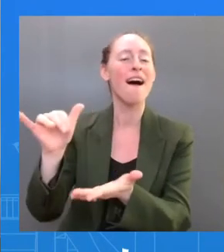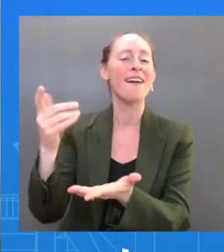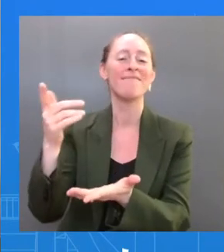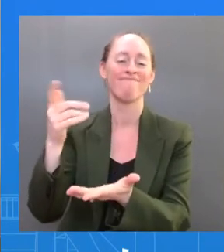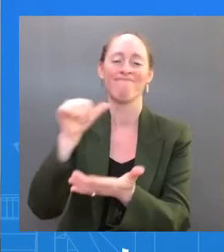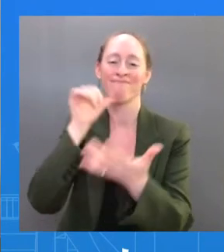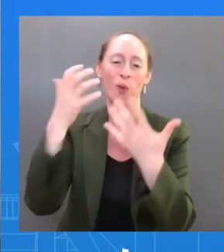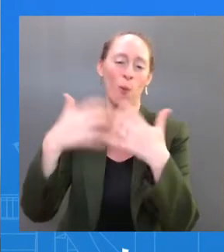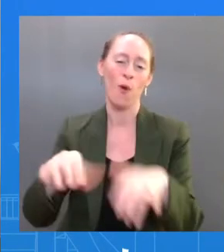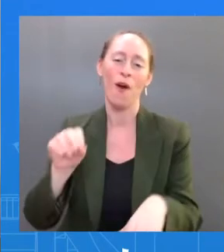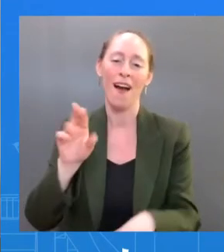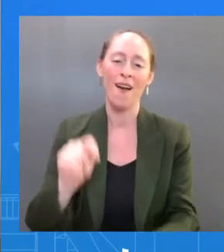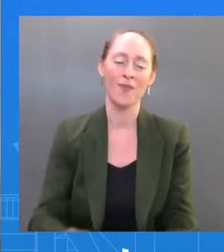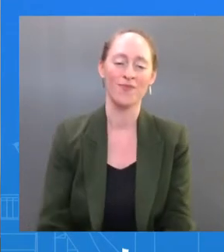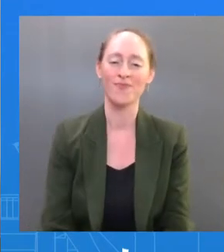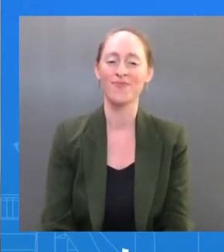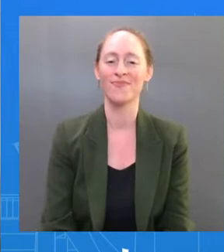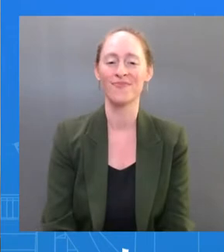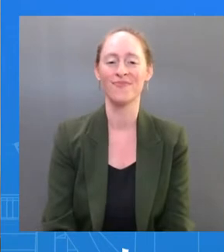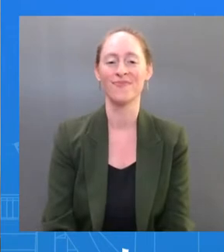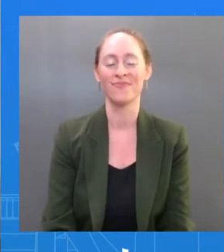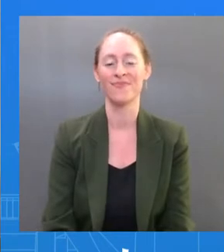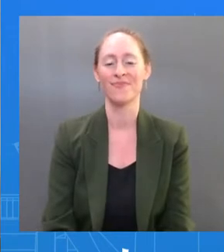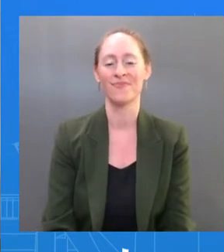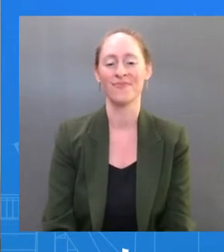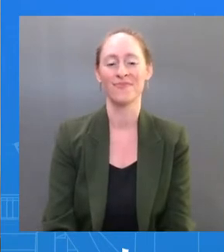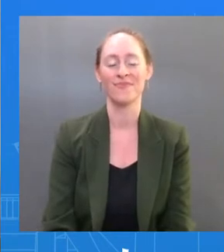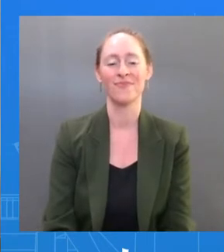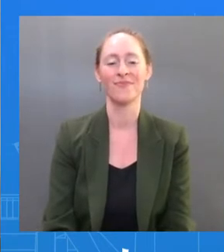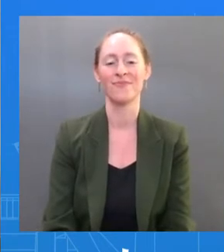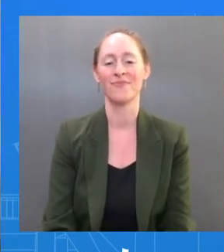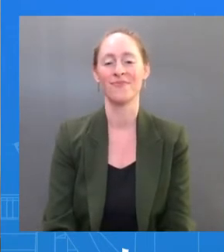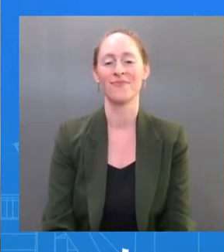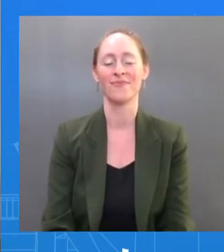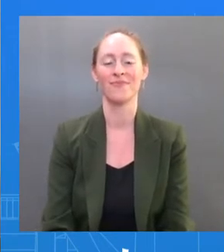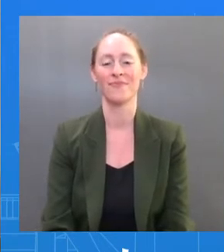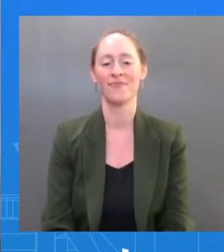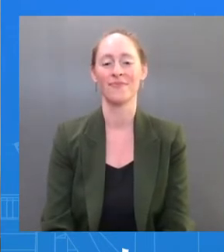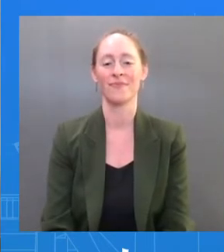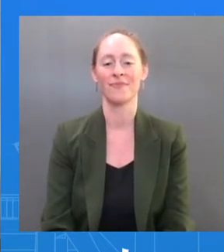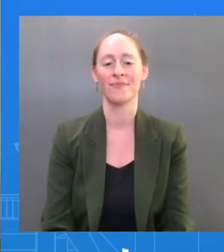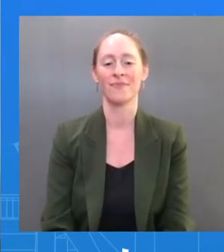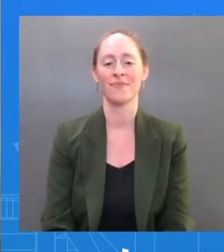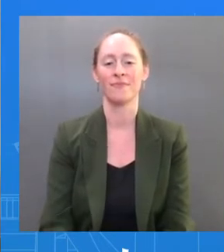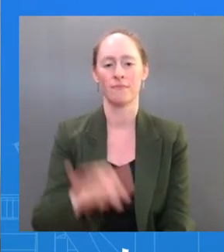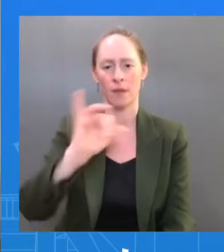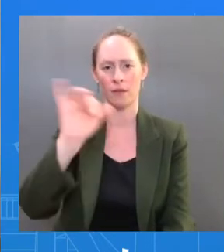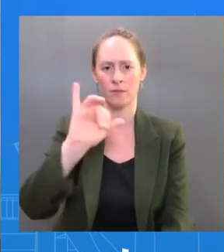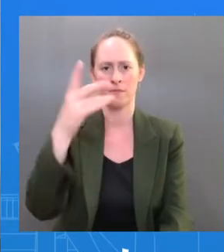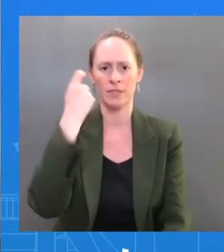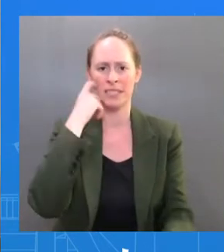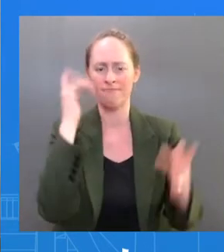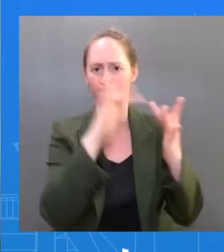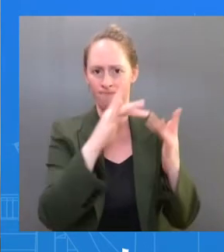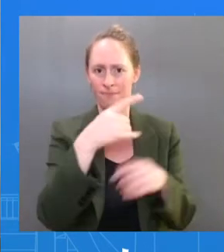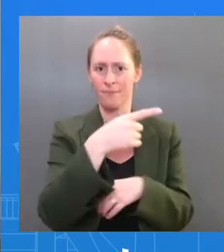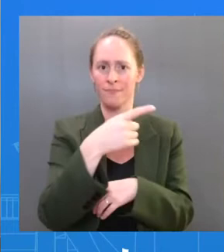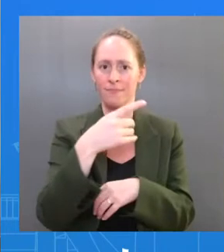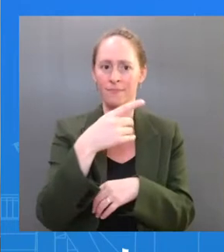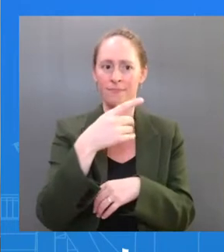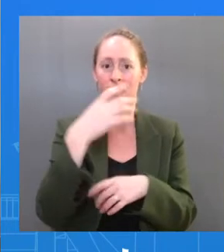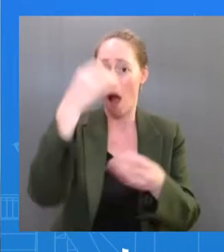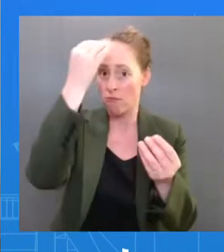You all have seen the photo he posted on and the video that was just released to all of you out of transparency moments ago.